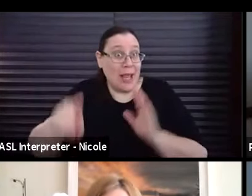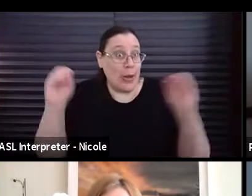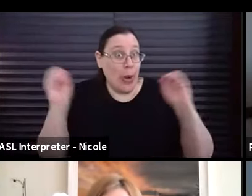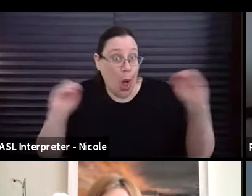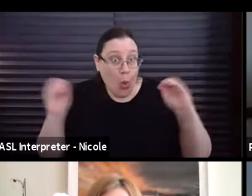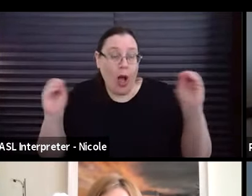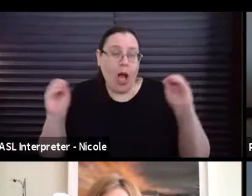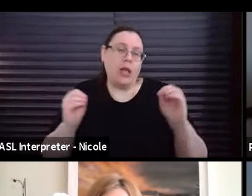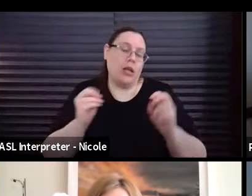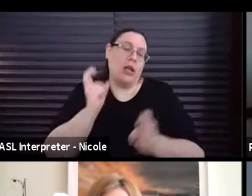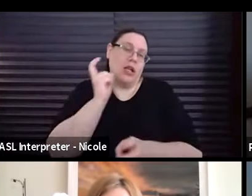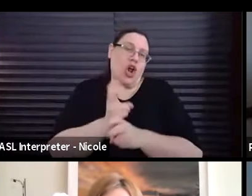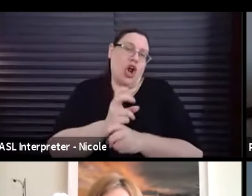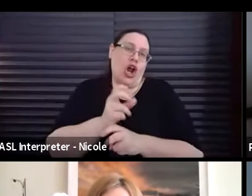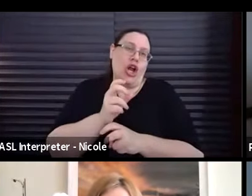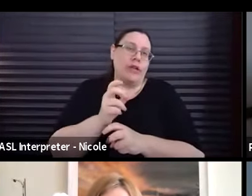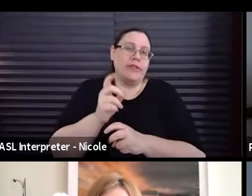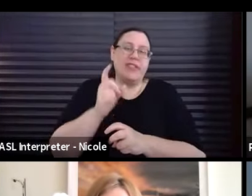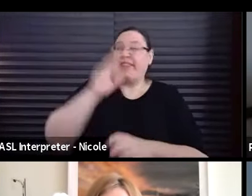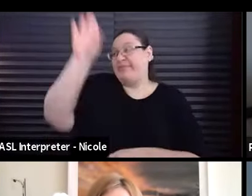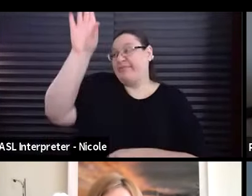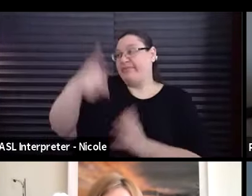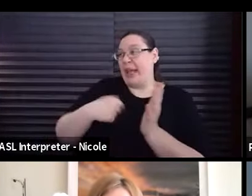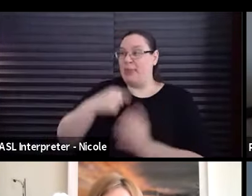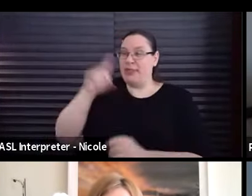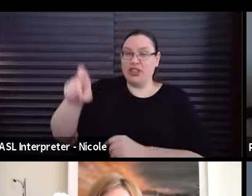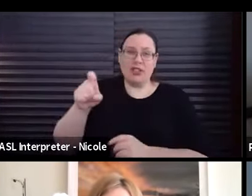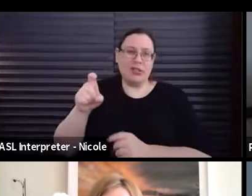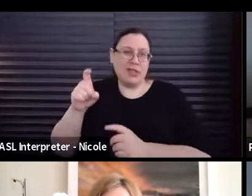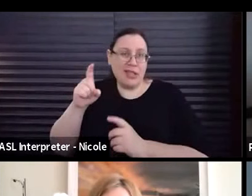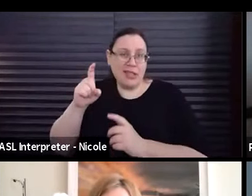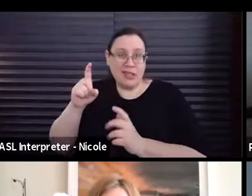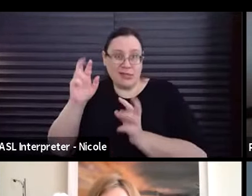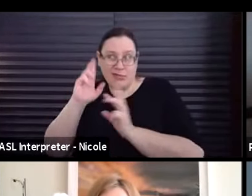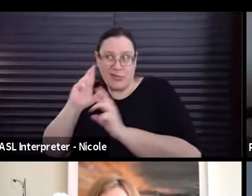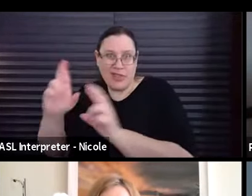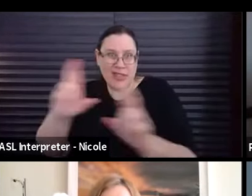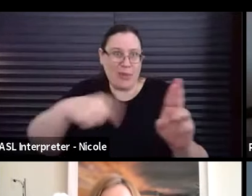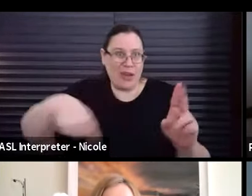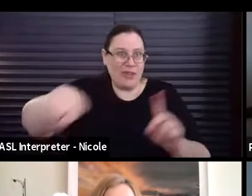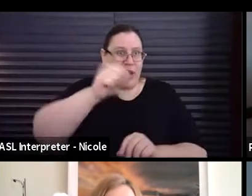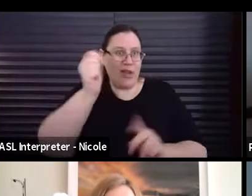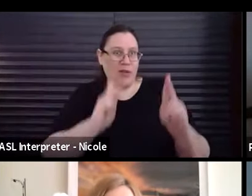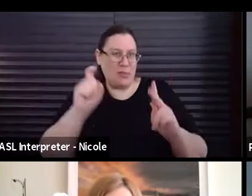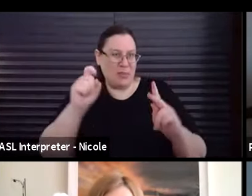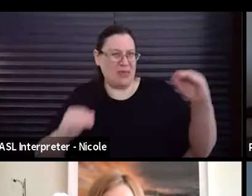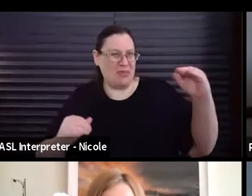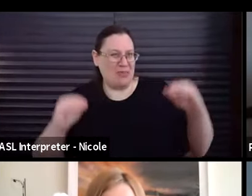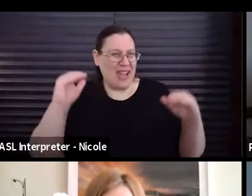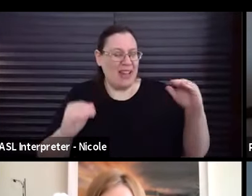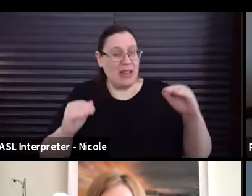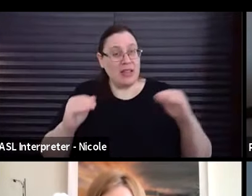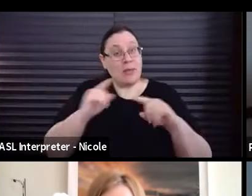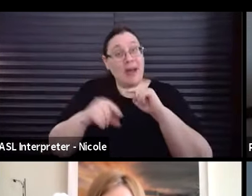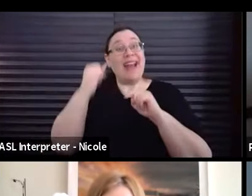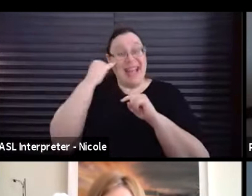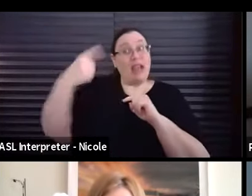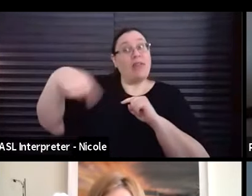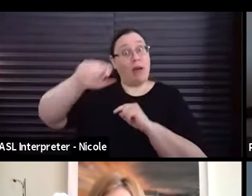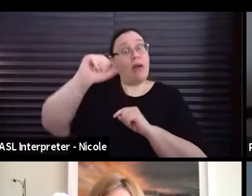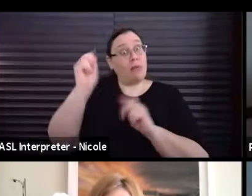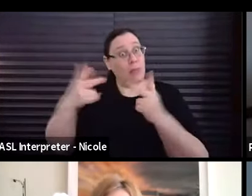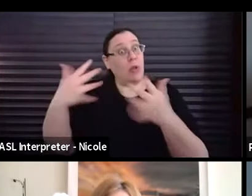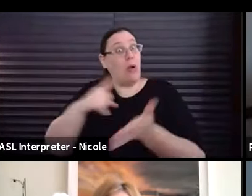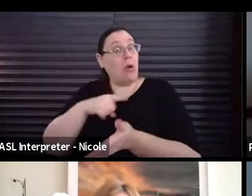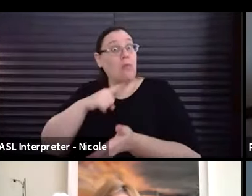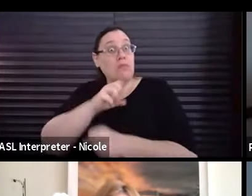is hard to advocate that you should get paid. Cause then again, respect for everybody else, there's sort of a balance, but if, but if others are getting paid sort of saying, you